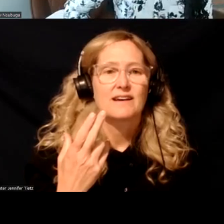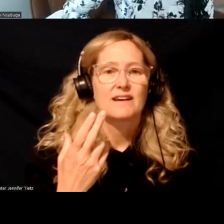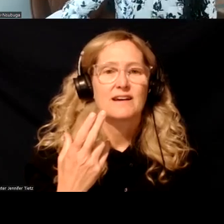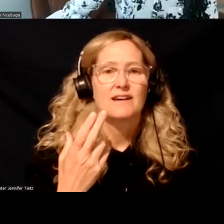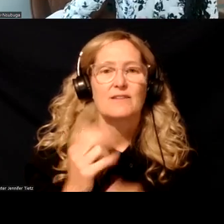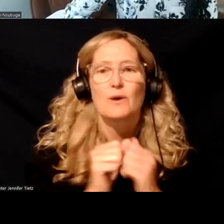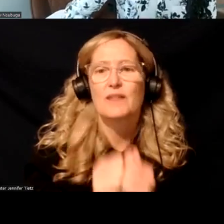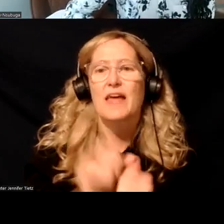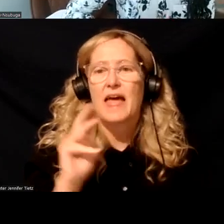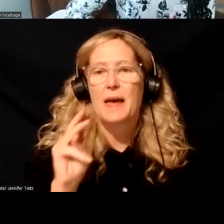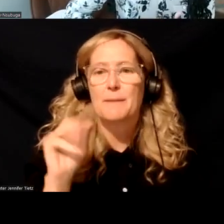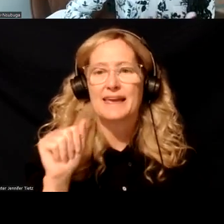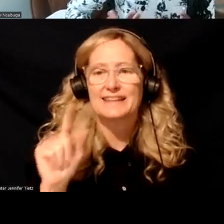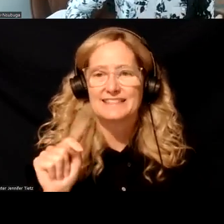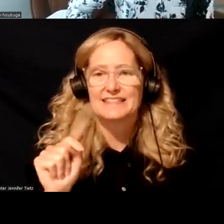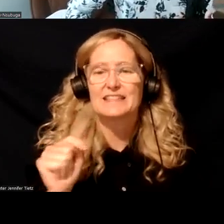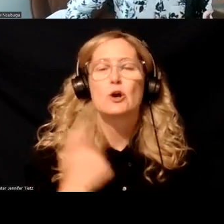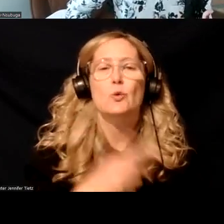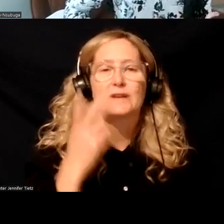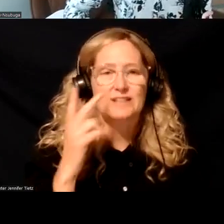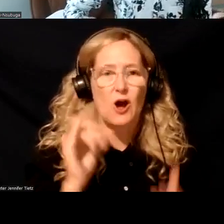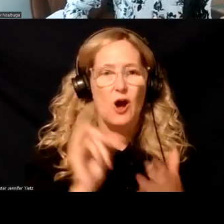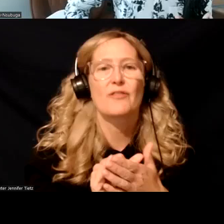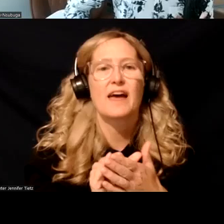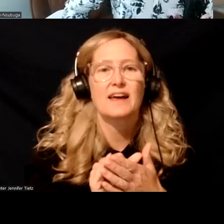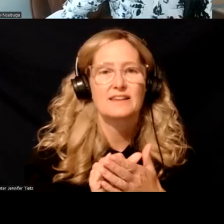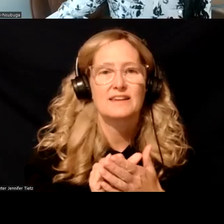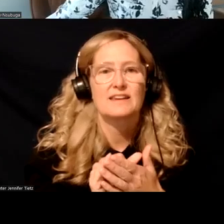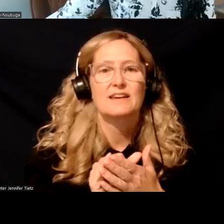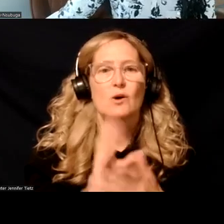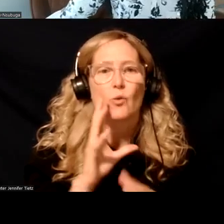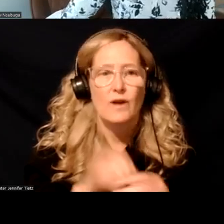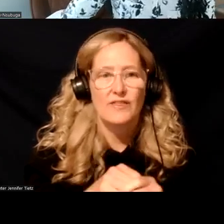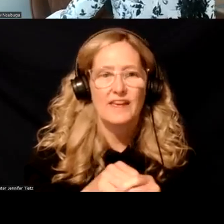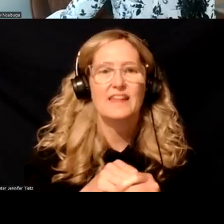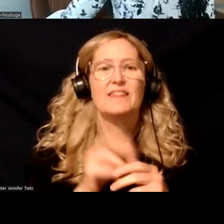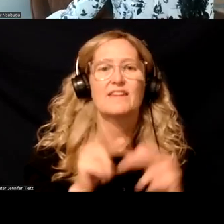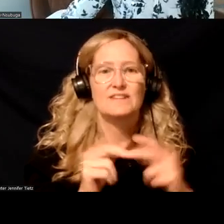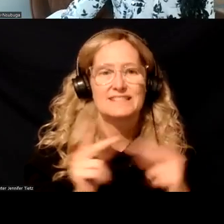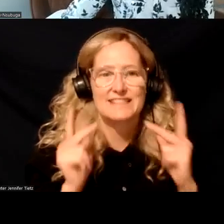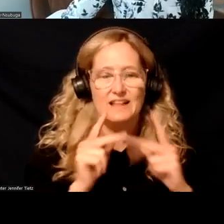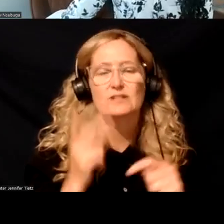at MAT. We, we saw that, we saw this within the facility and we saw it within our external